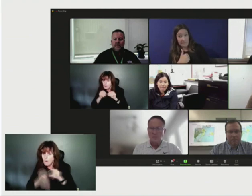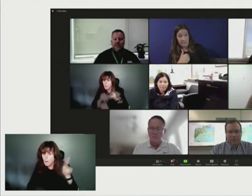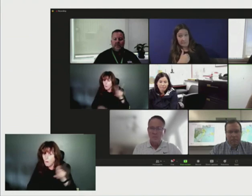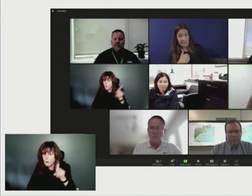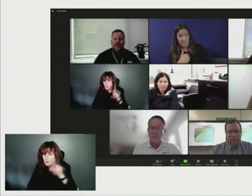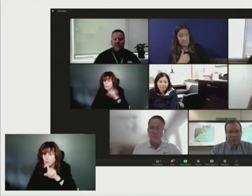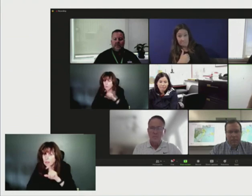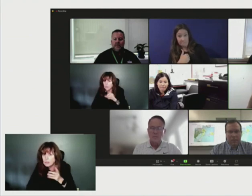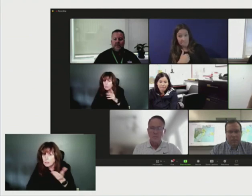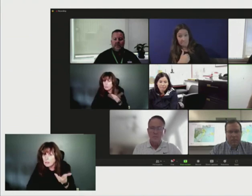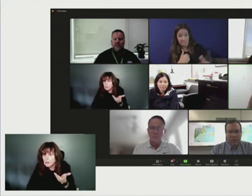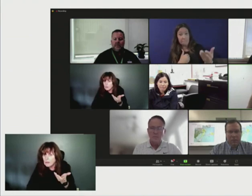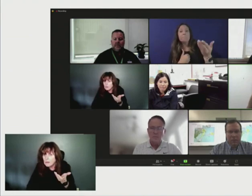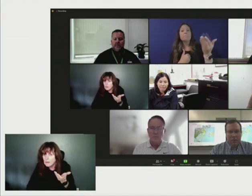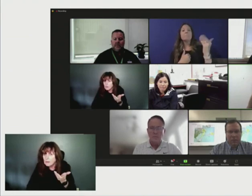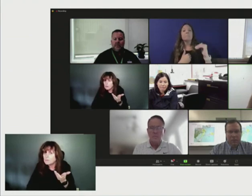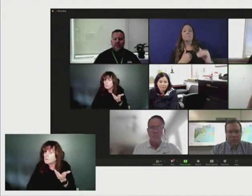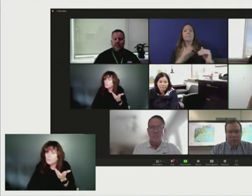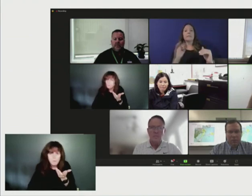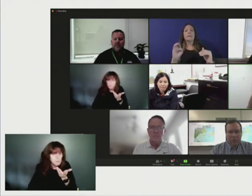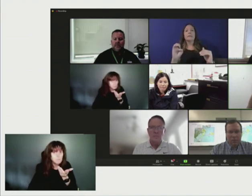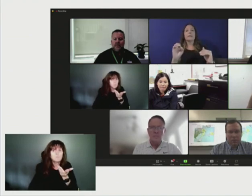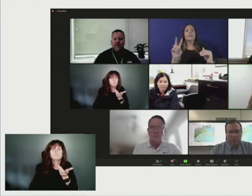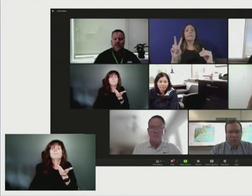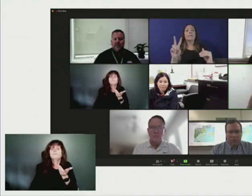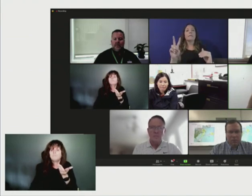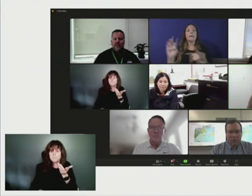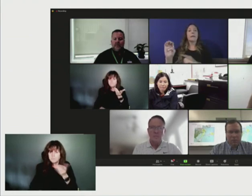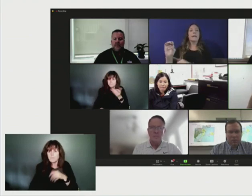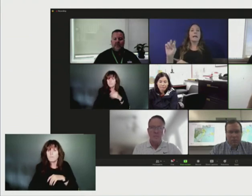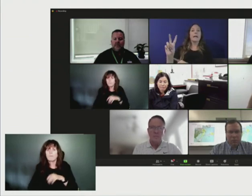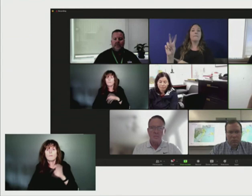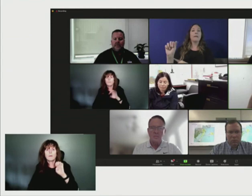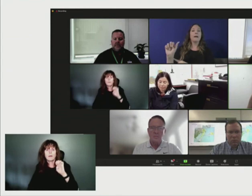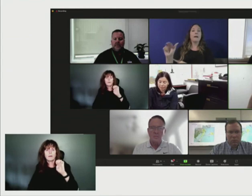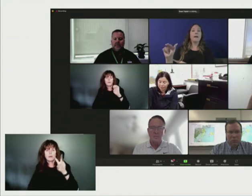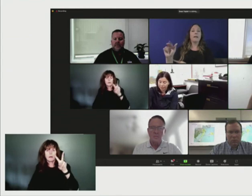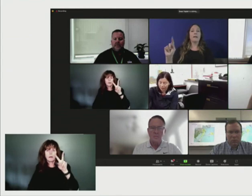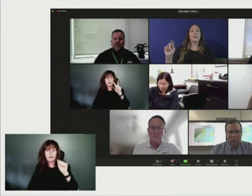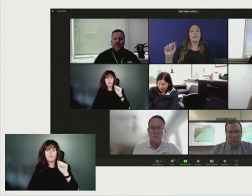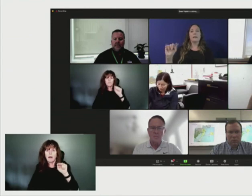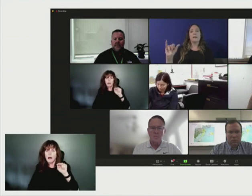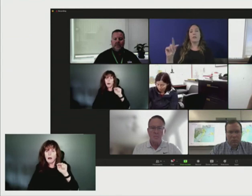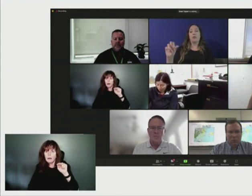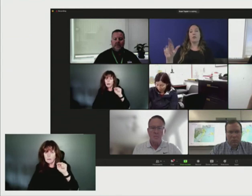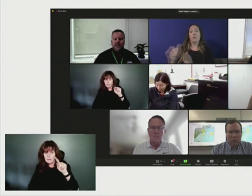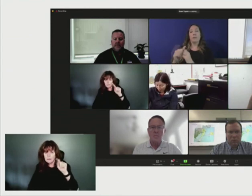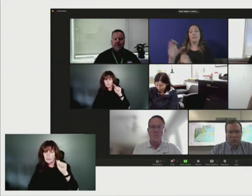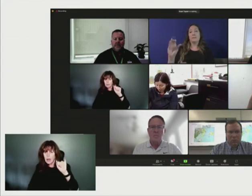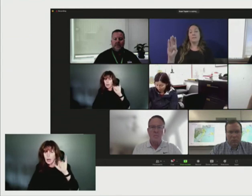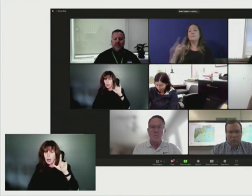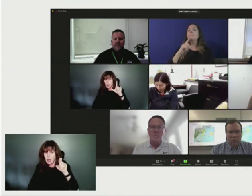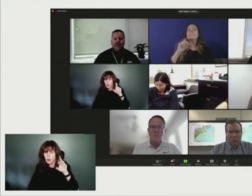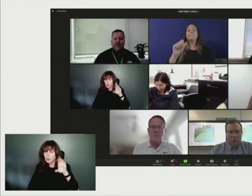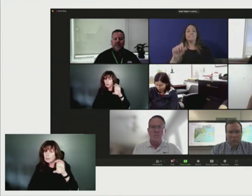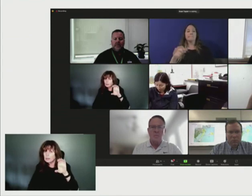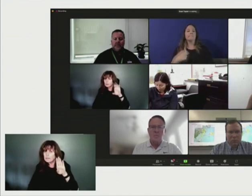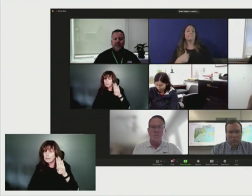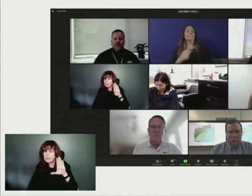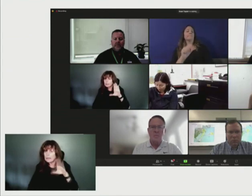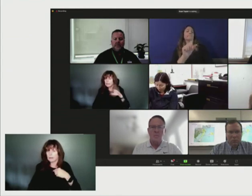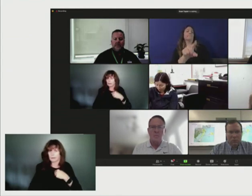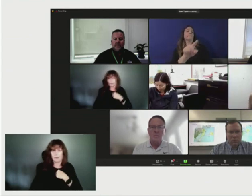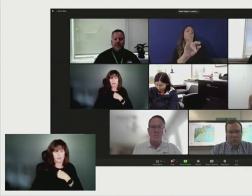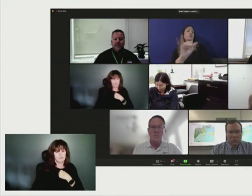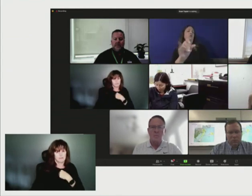Okay. Evan Taylor with CKBW, do you have an additional question? I do, yes. This is for Jason. I'm just